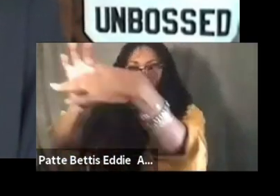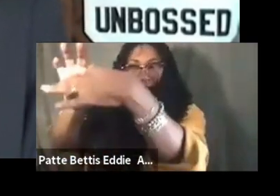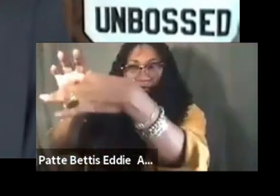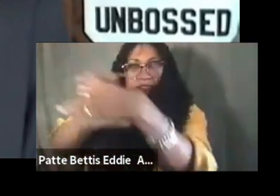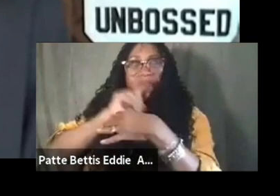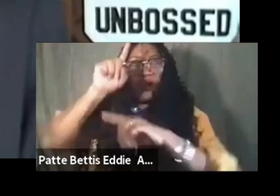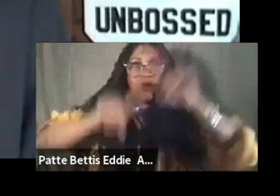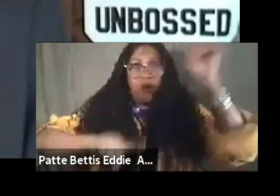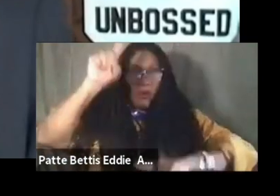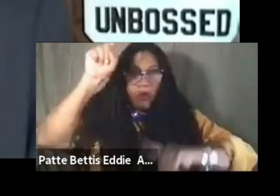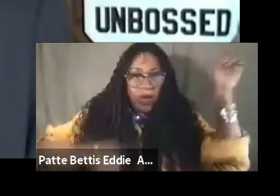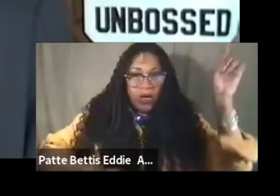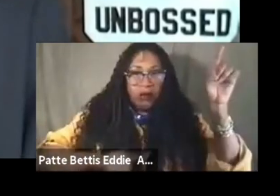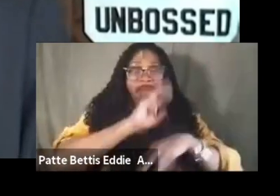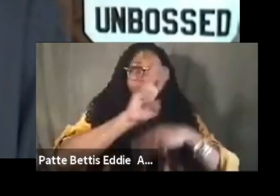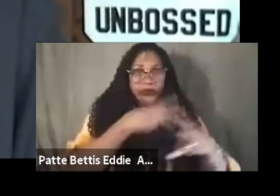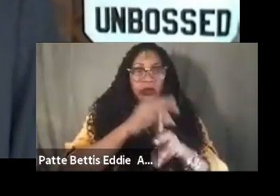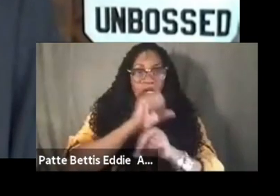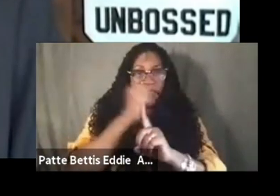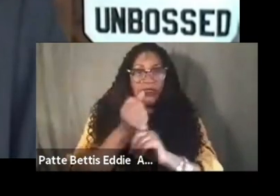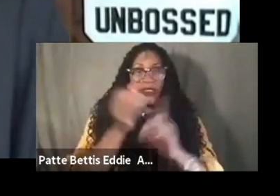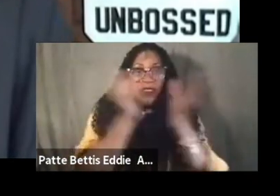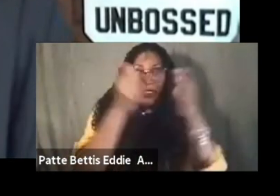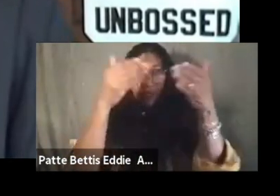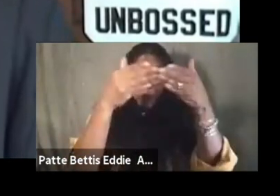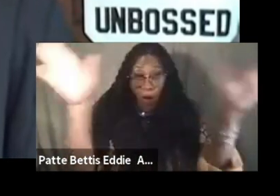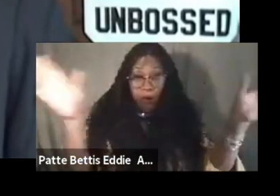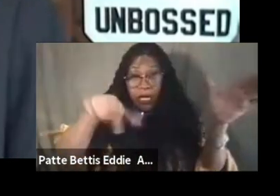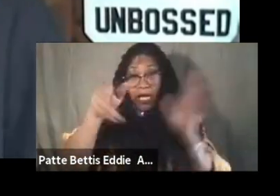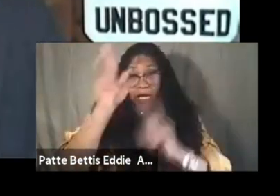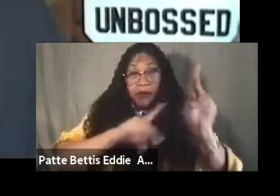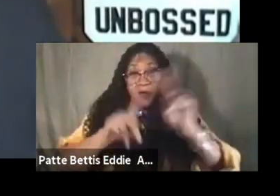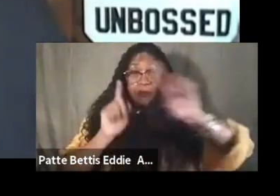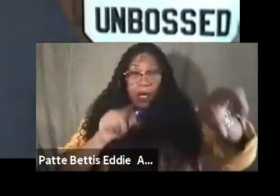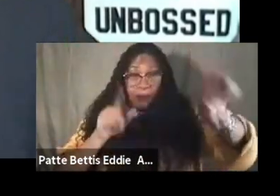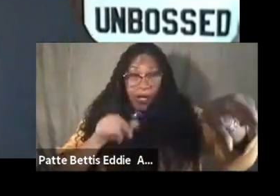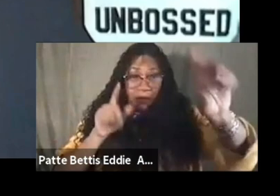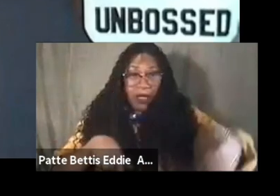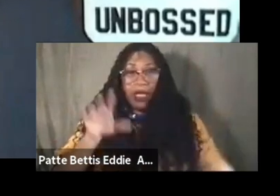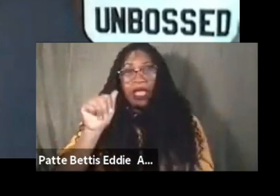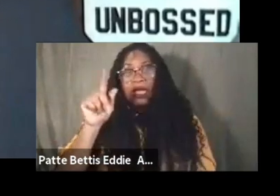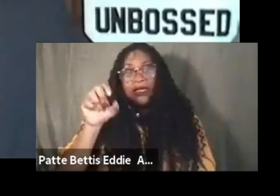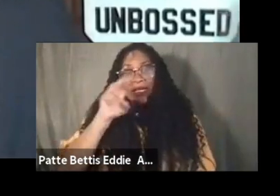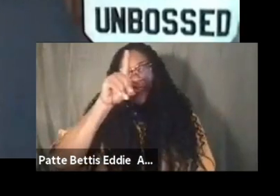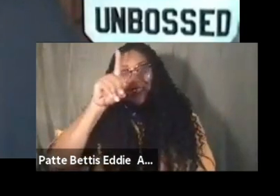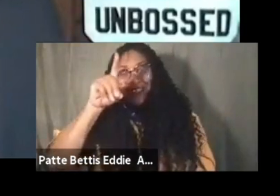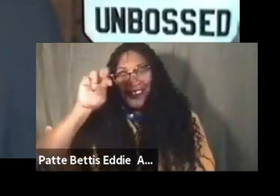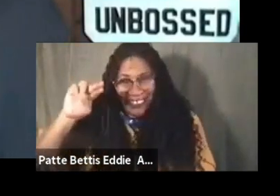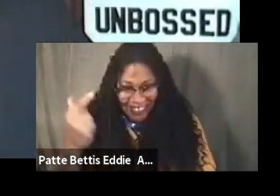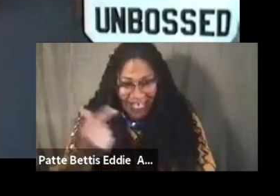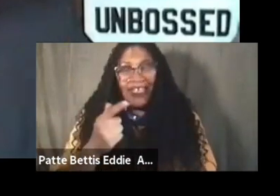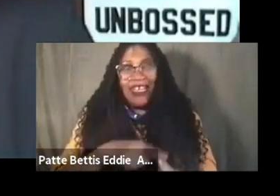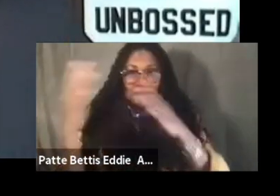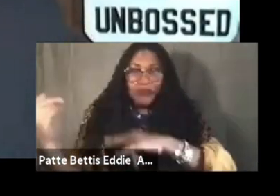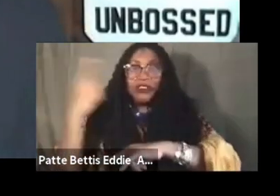professional scenarios um that session will be open to anyone who's attended the december 11th round table so if you're here today